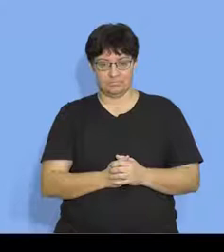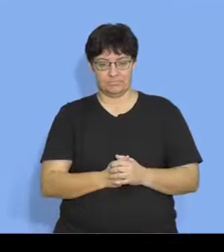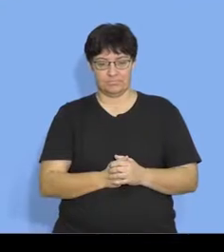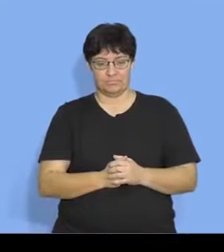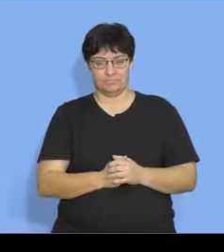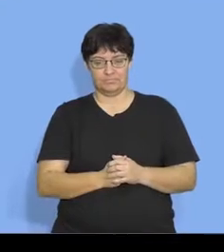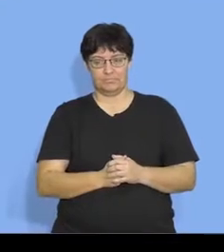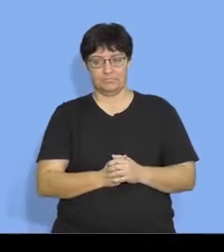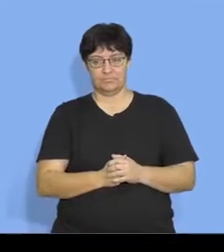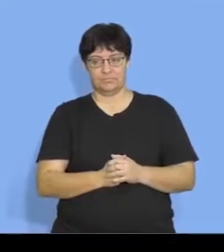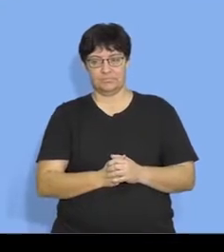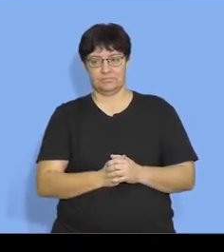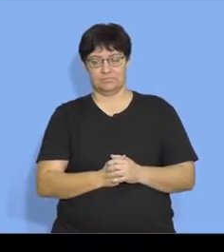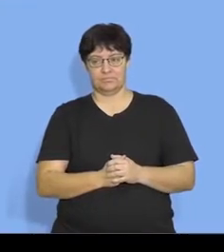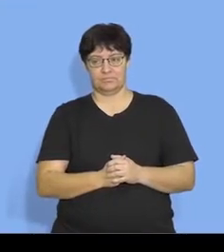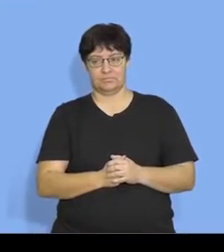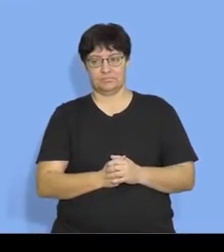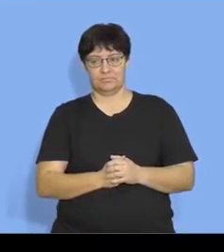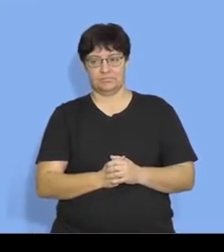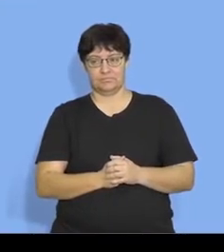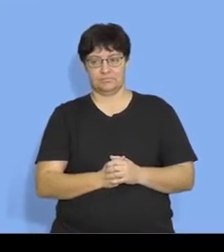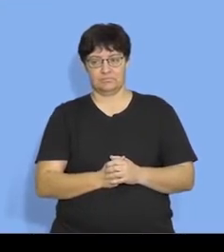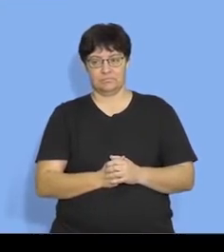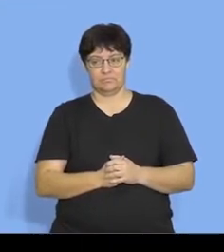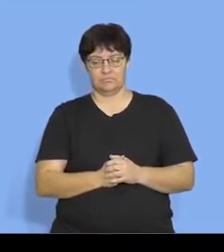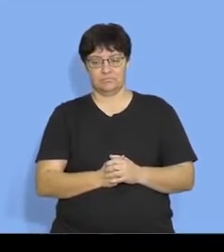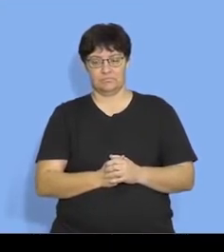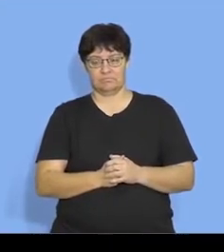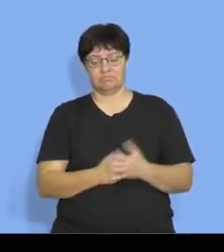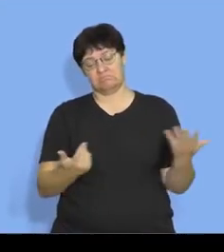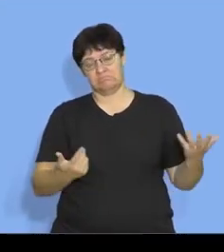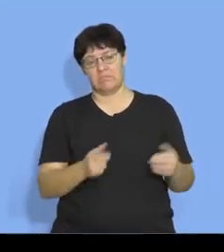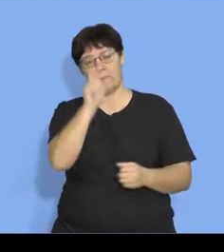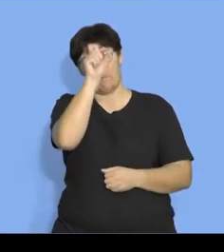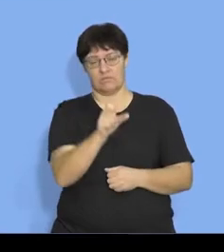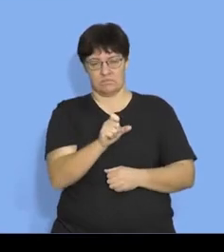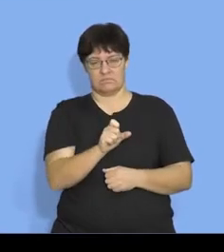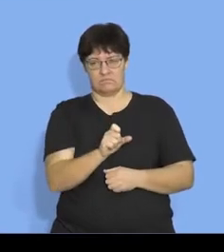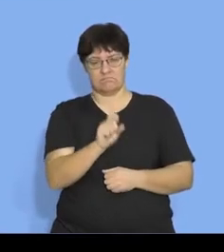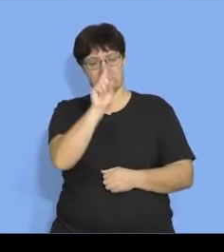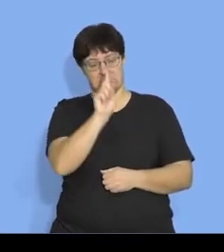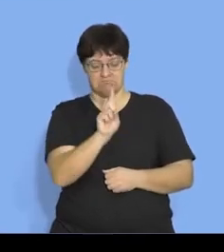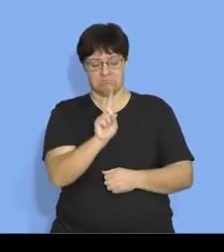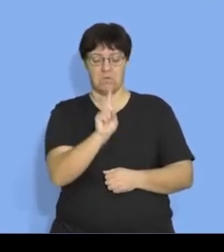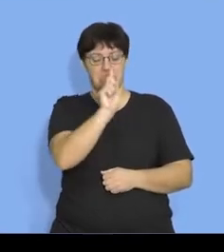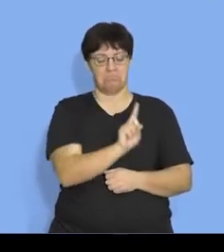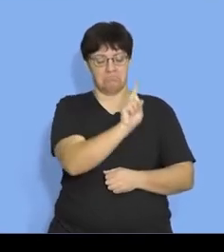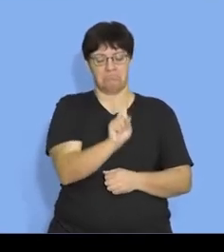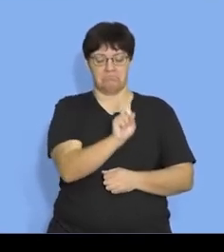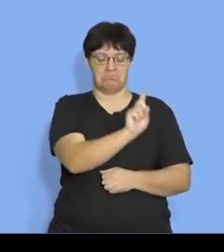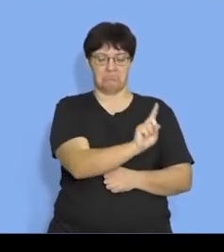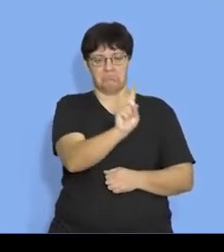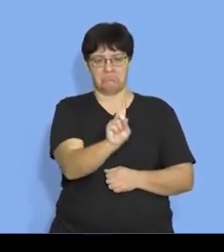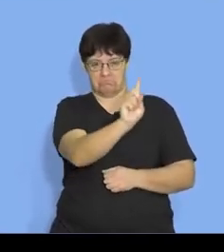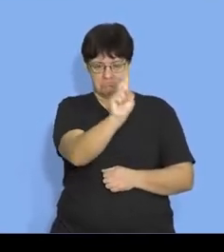here we go so we're going to consider someone's path during a walk so a friend of mine sent